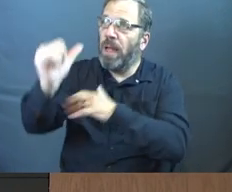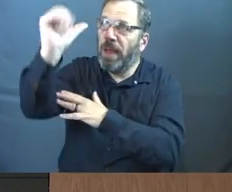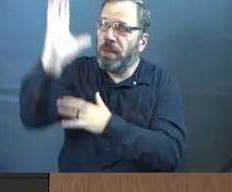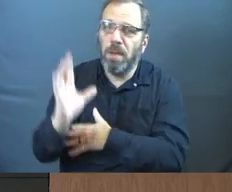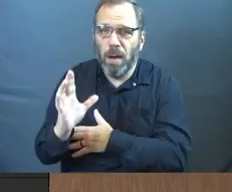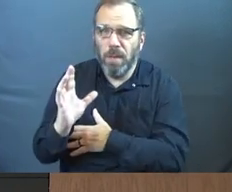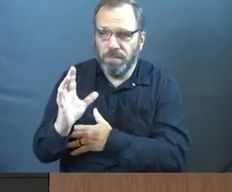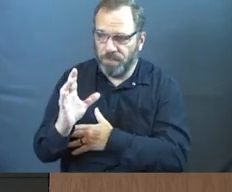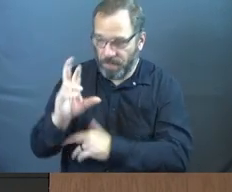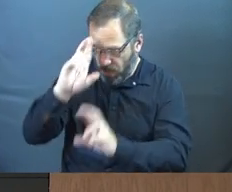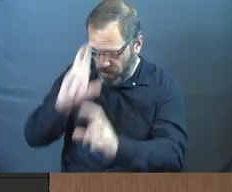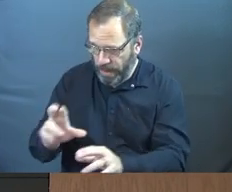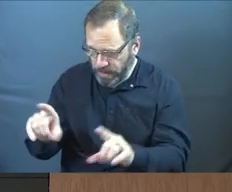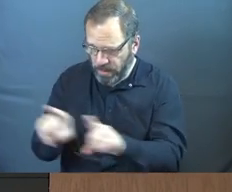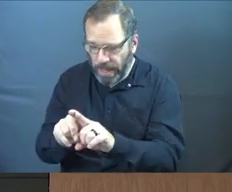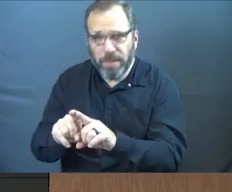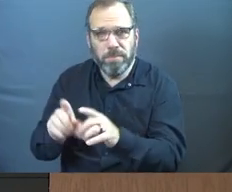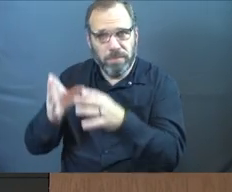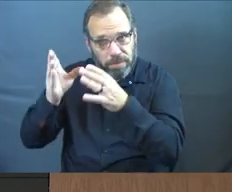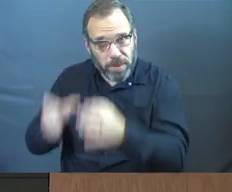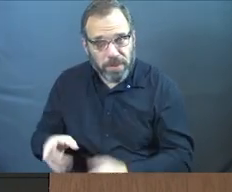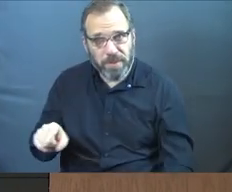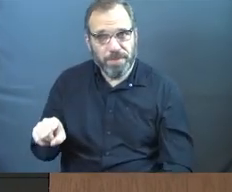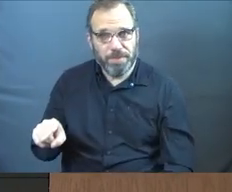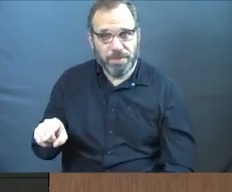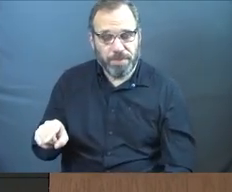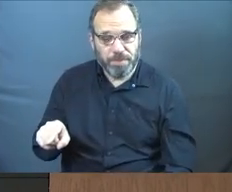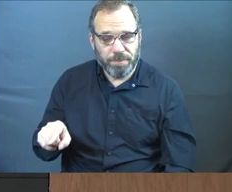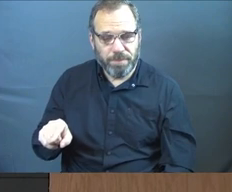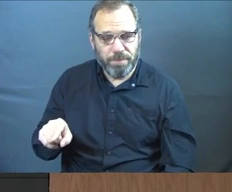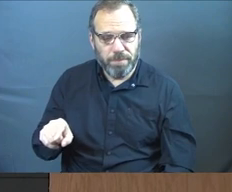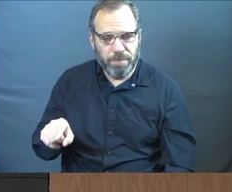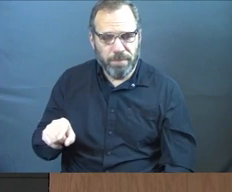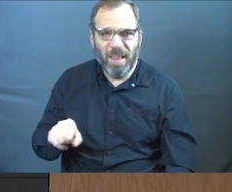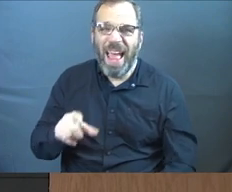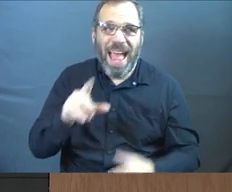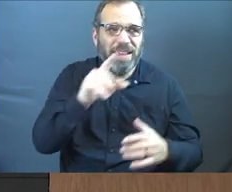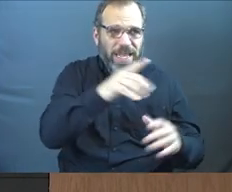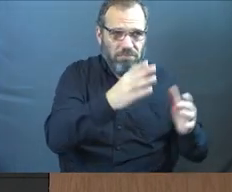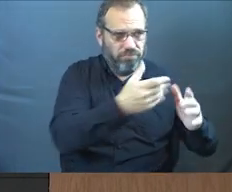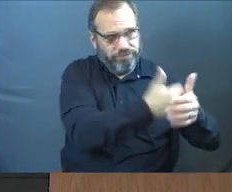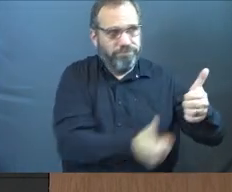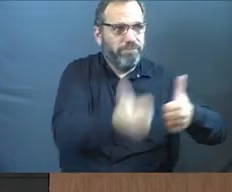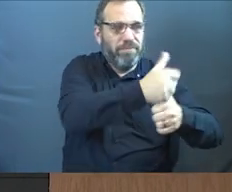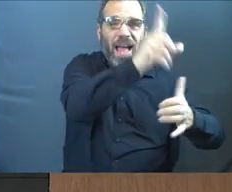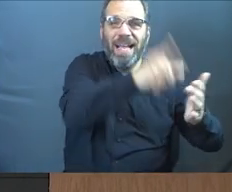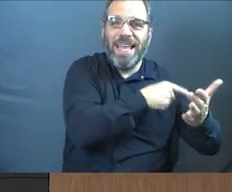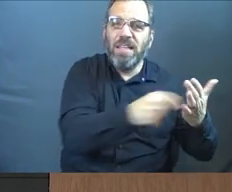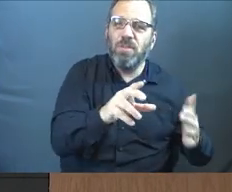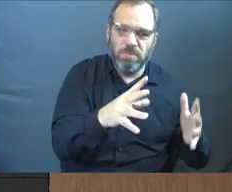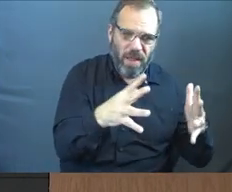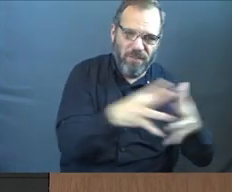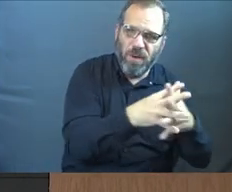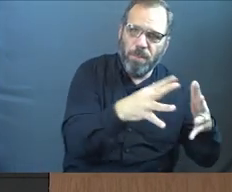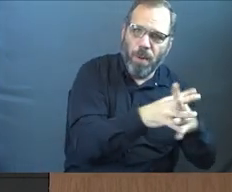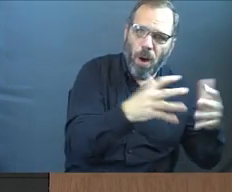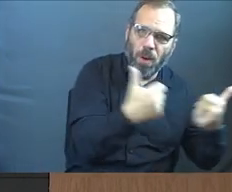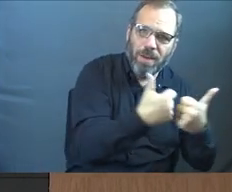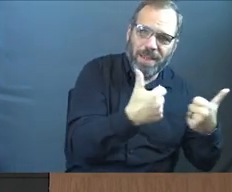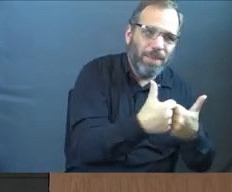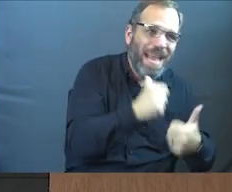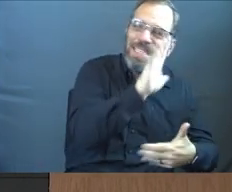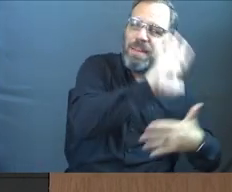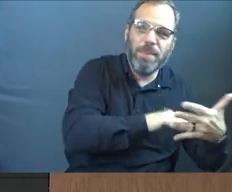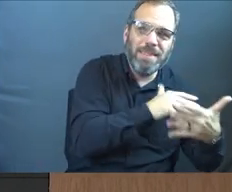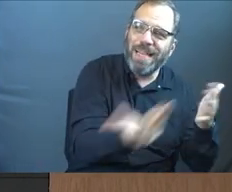and being treated like it. And someone canceled an NFL game. It's not even being